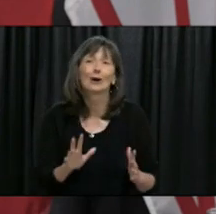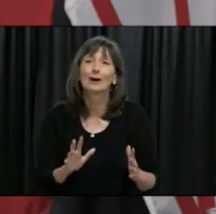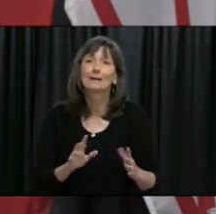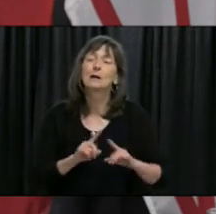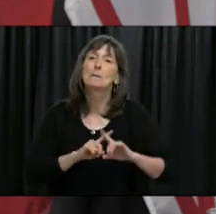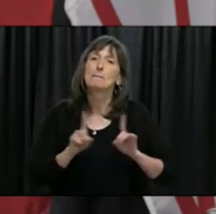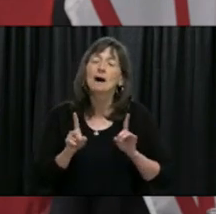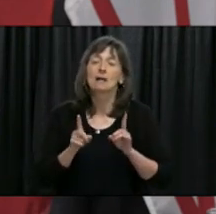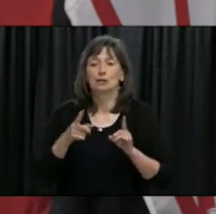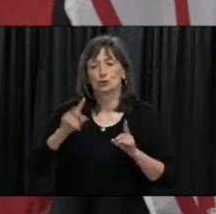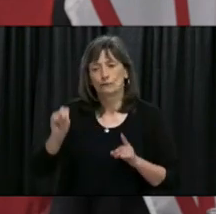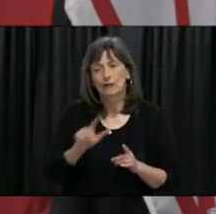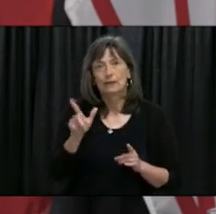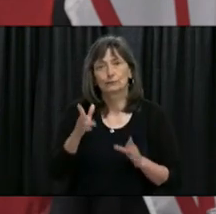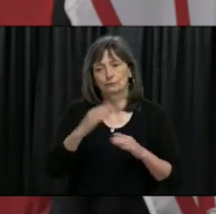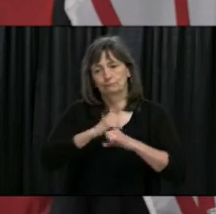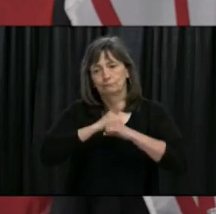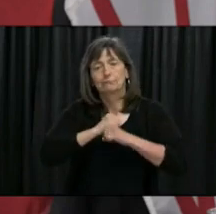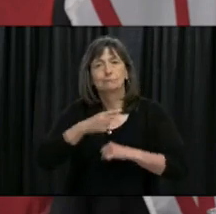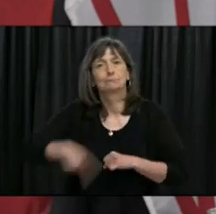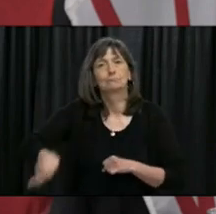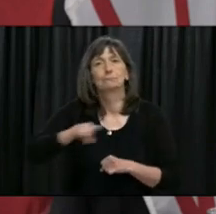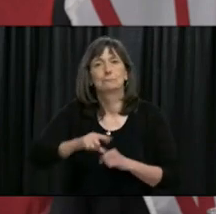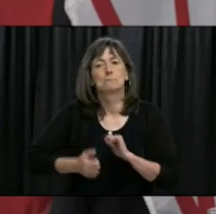population of Newfoundland and Labrador